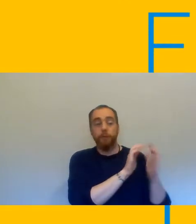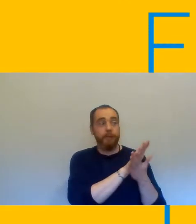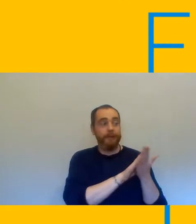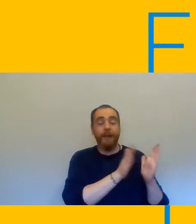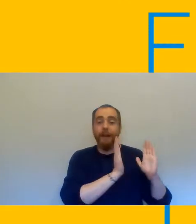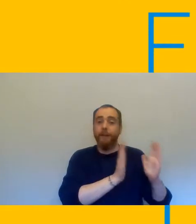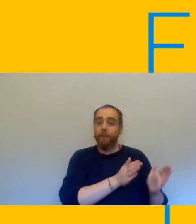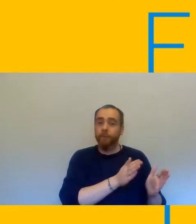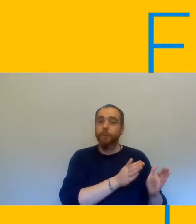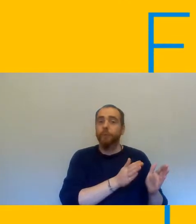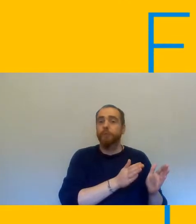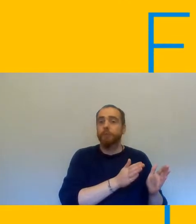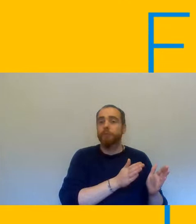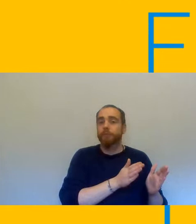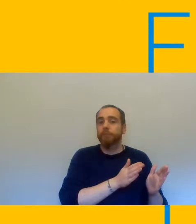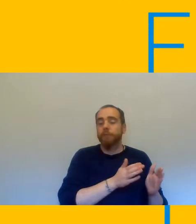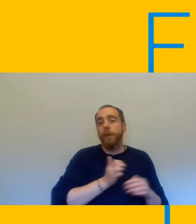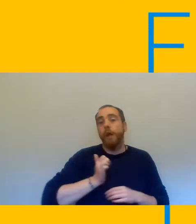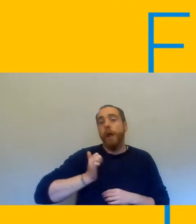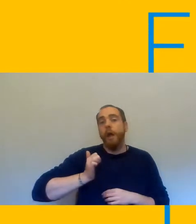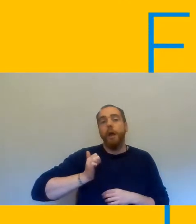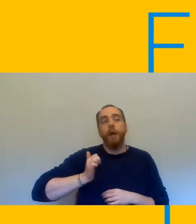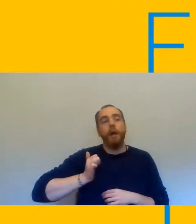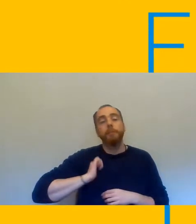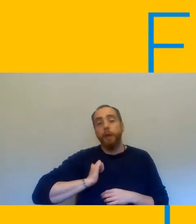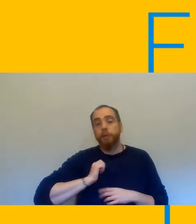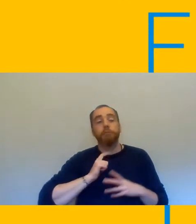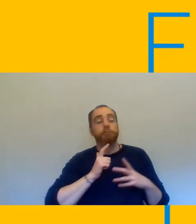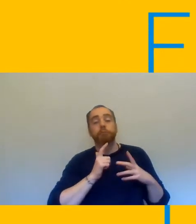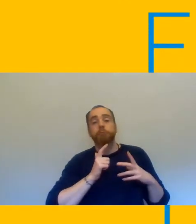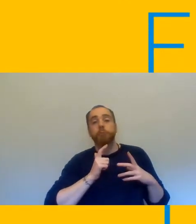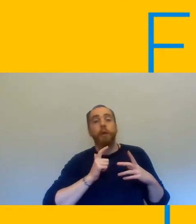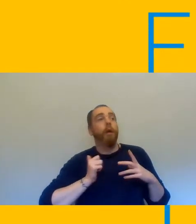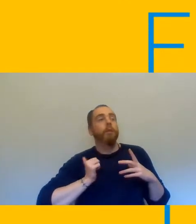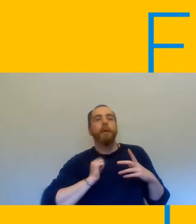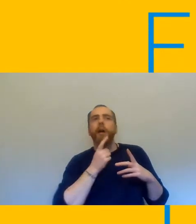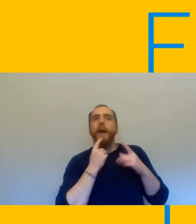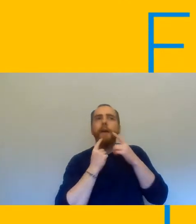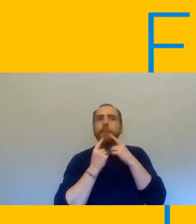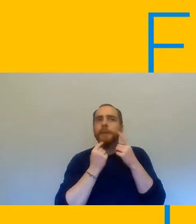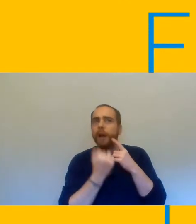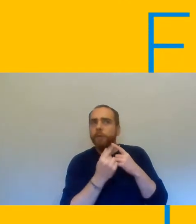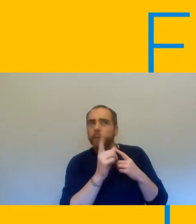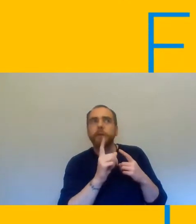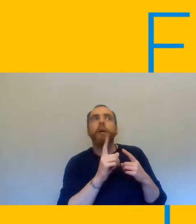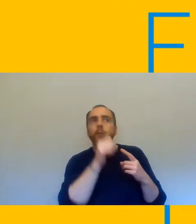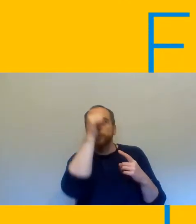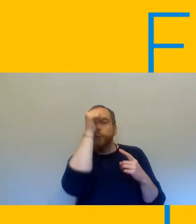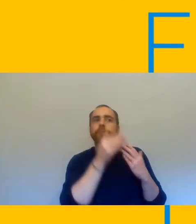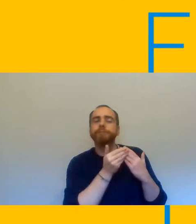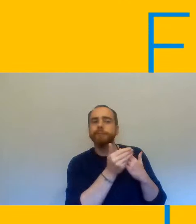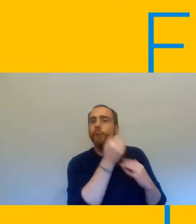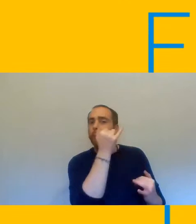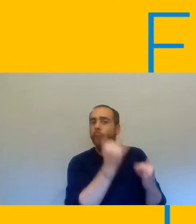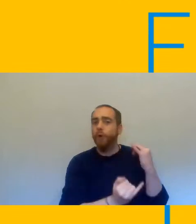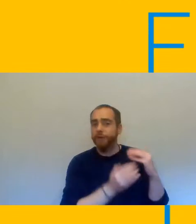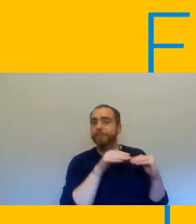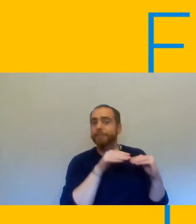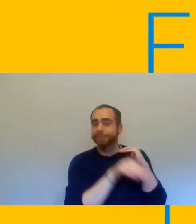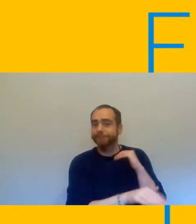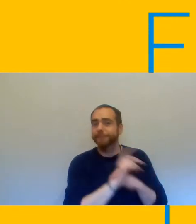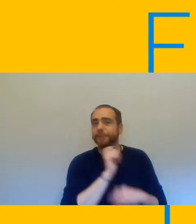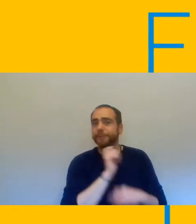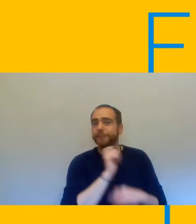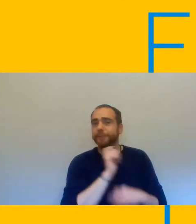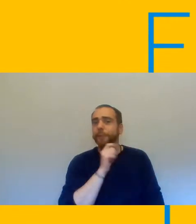the available information that things will get worse they already are to have contingency plans in place as alex was talking about outbreak management